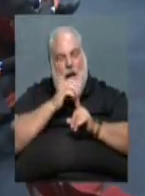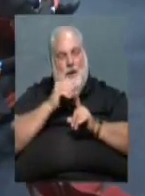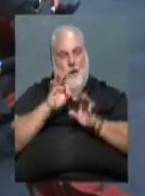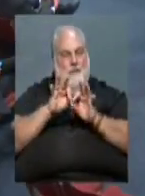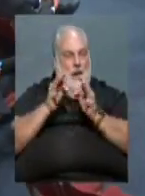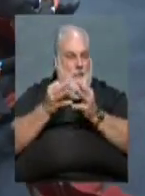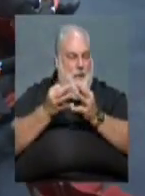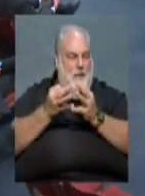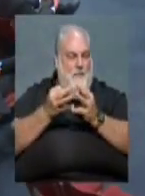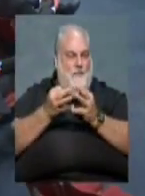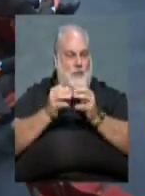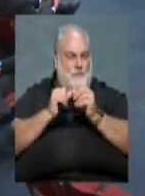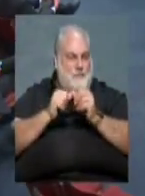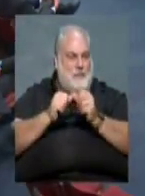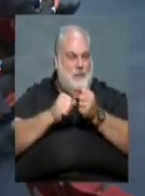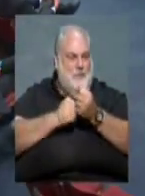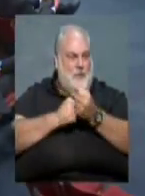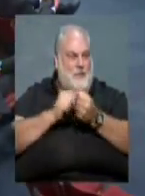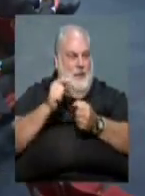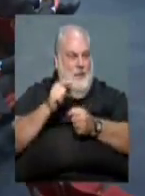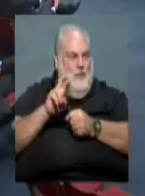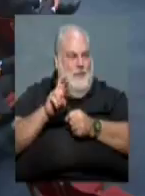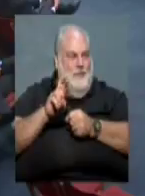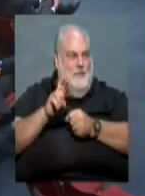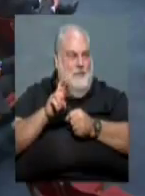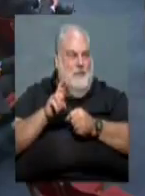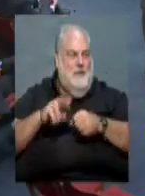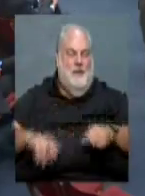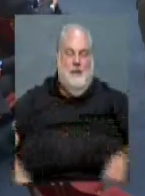much for your dedication to the city of Little Rock. Thank you, Mayor.